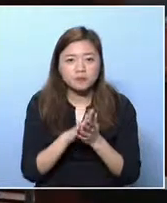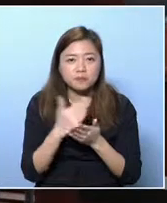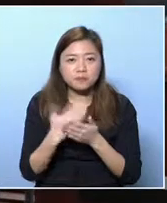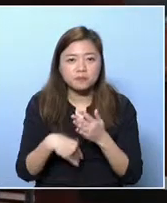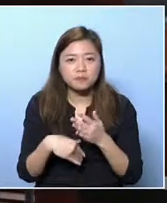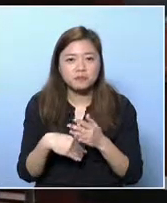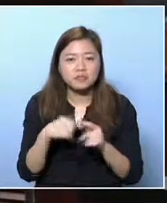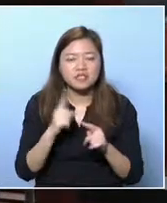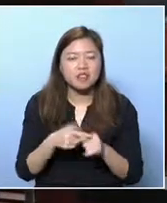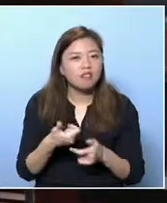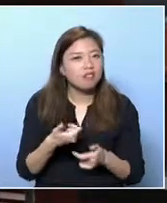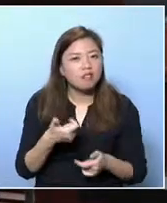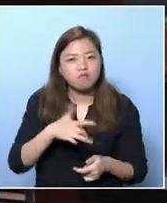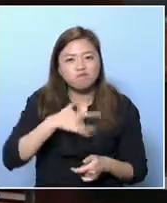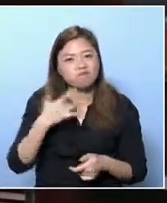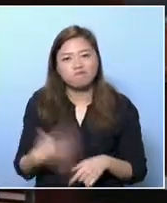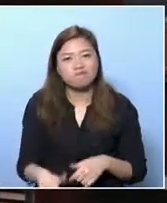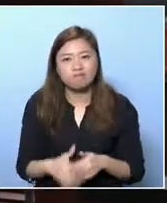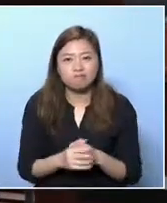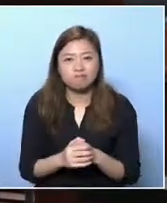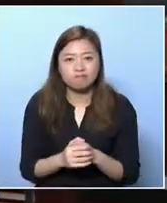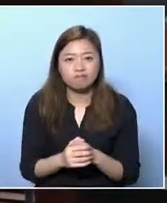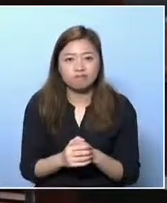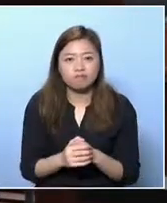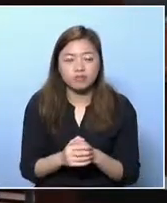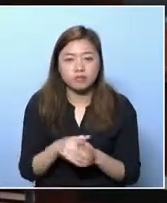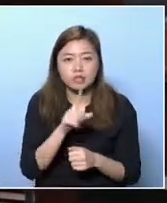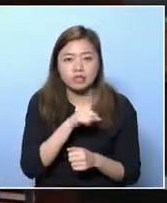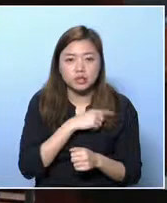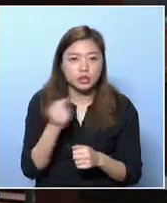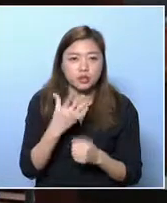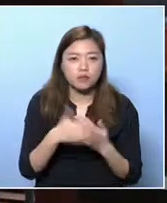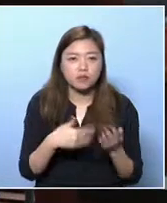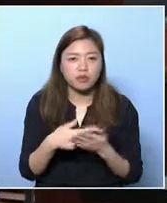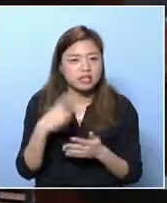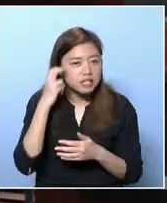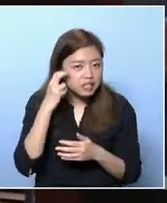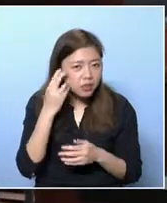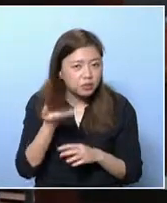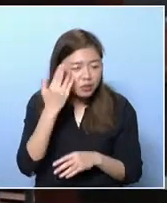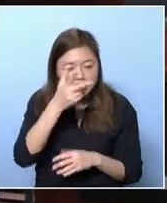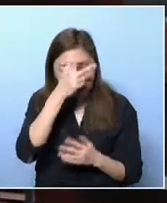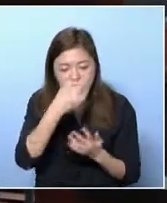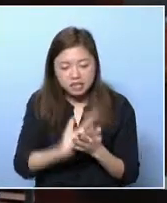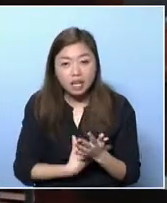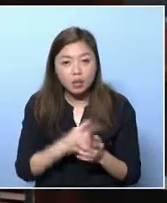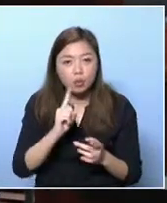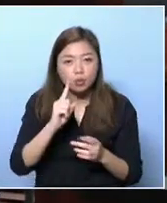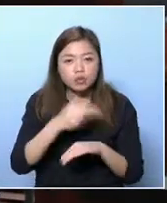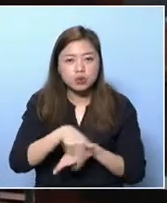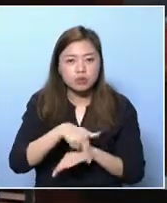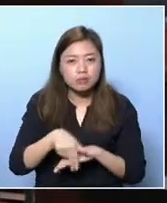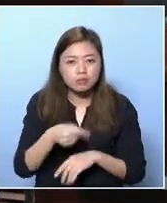is said to have attracted the highest investment. Well, the achievements